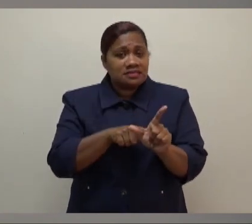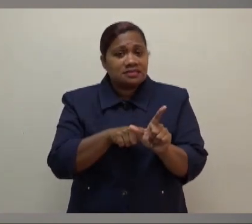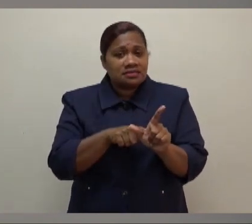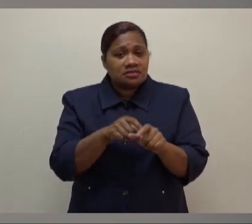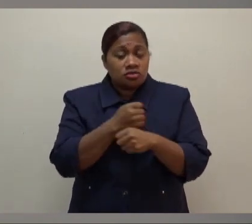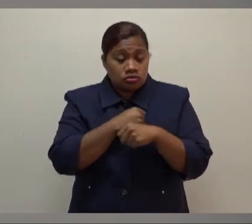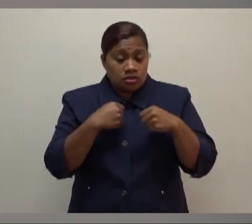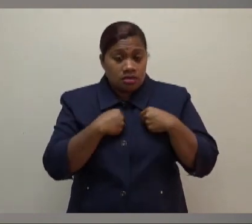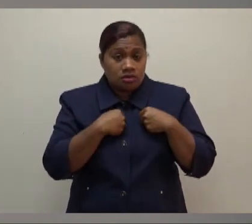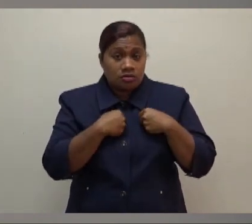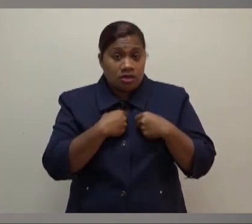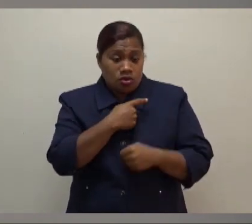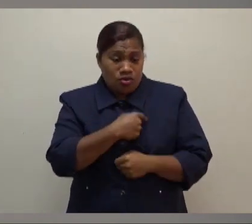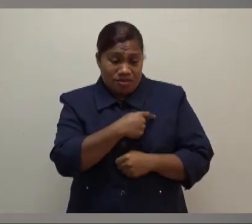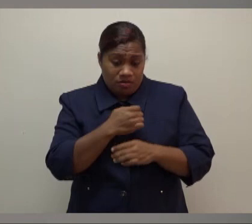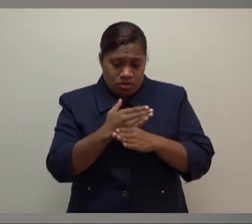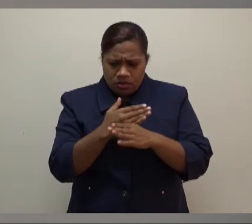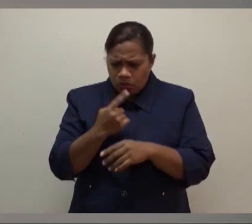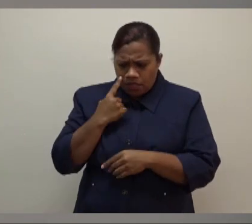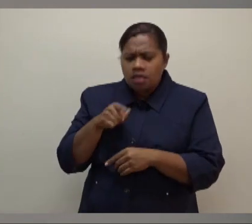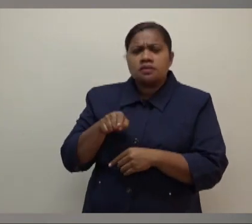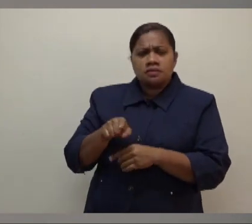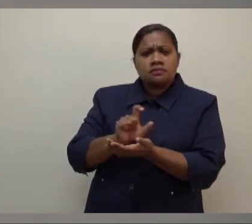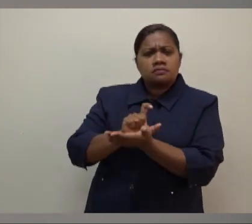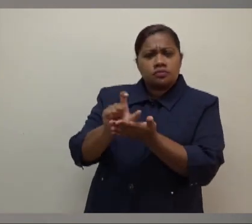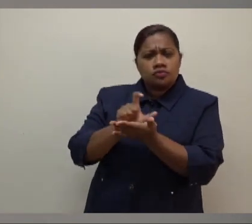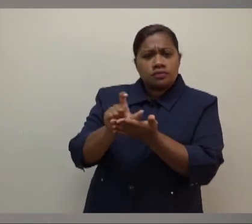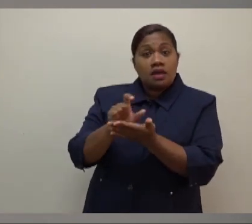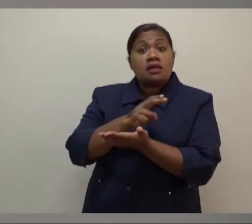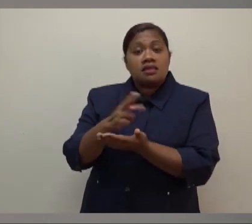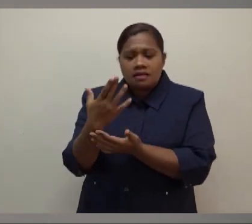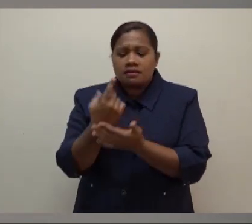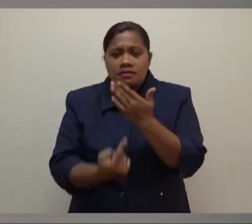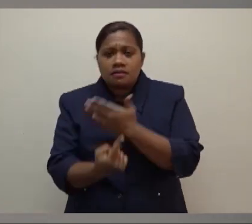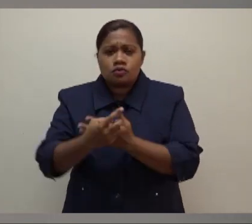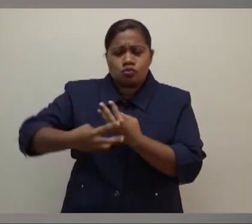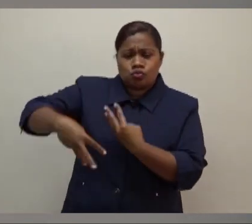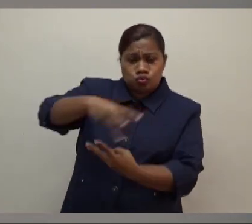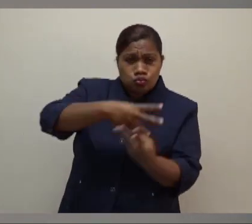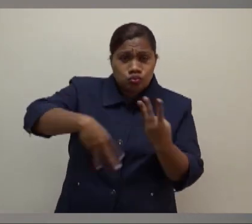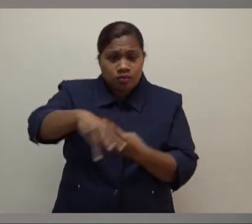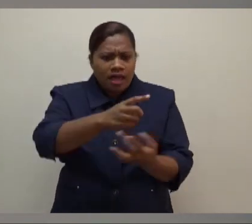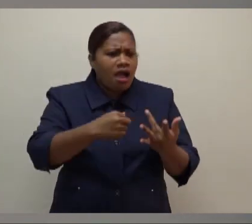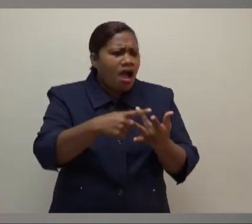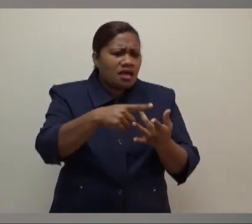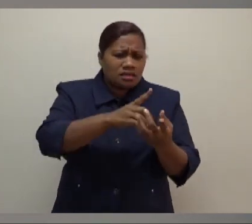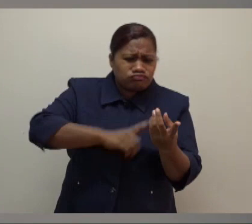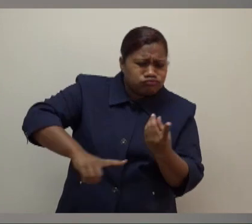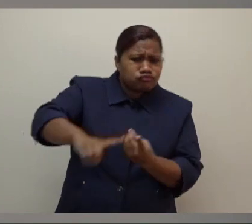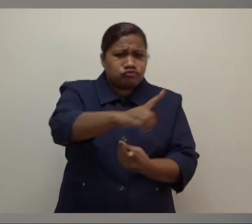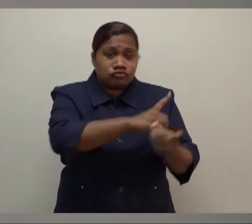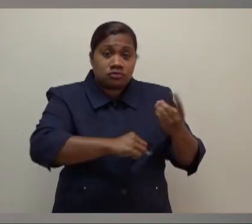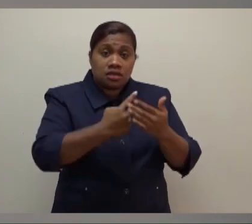to fiscal prudence was clear. Then we had T.C. Winston and many other natural disasters that required additional borrowing,